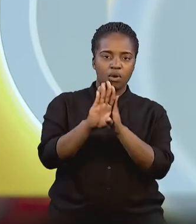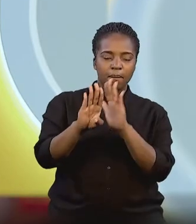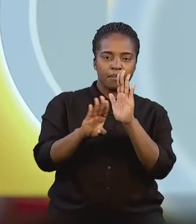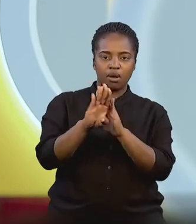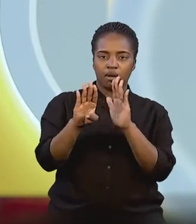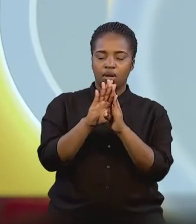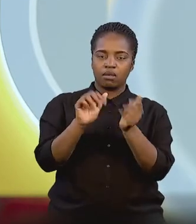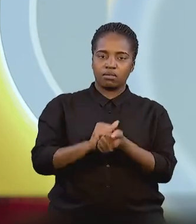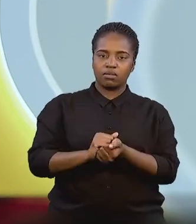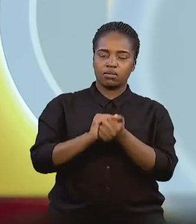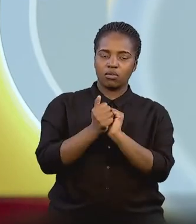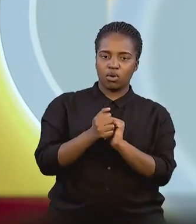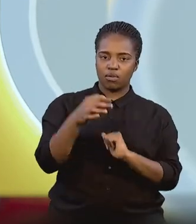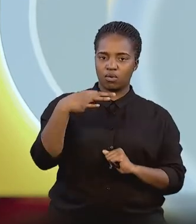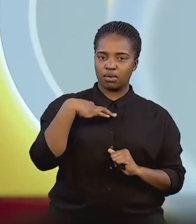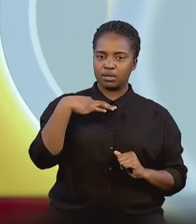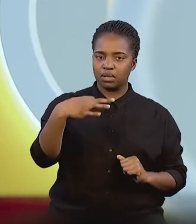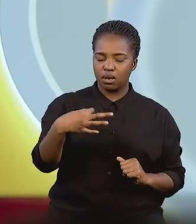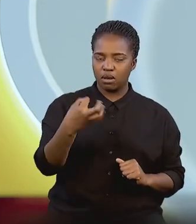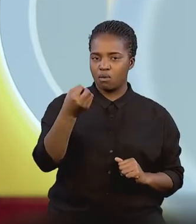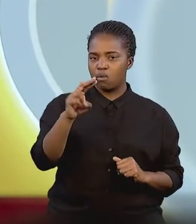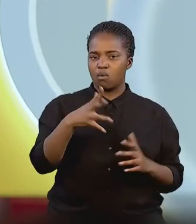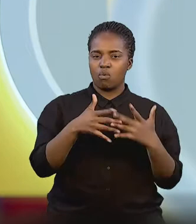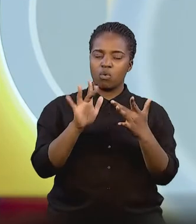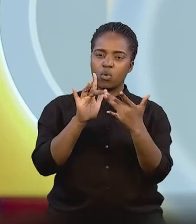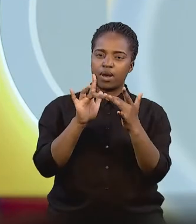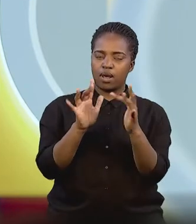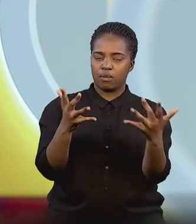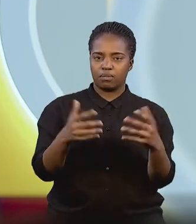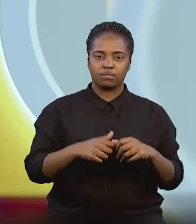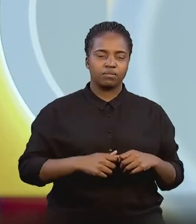the sports, volunteer or partake, where can we go?